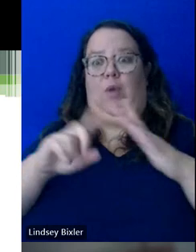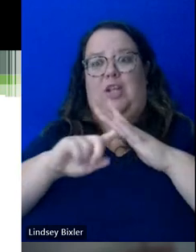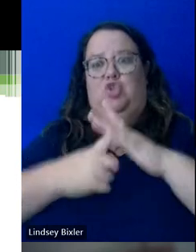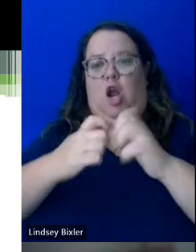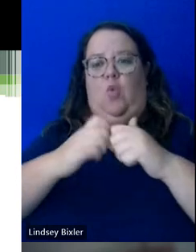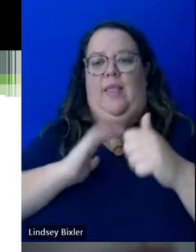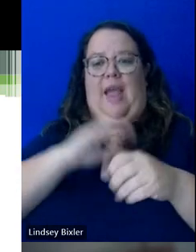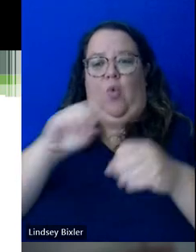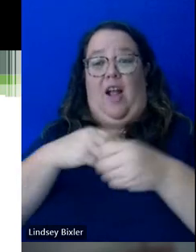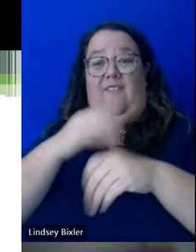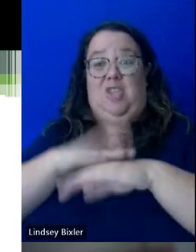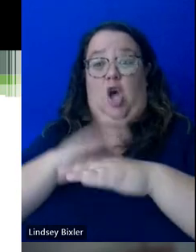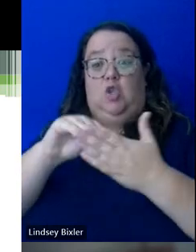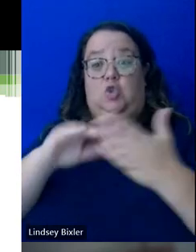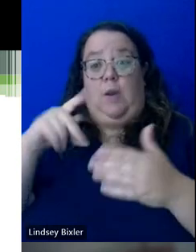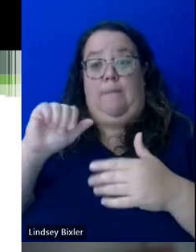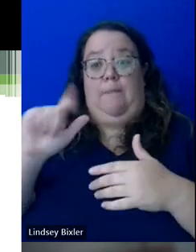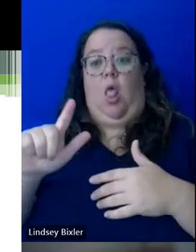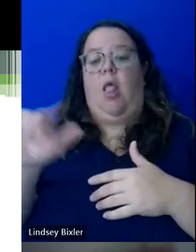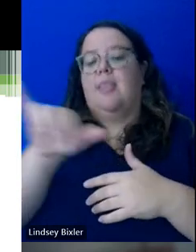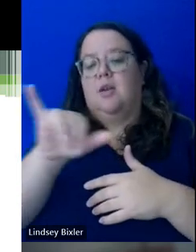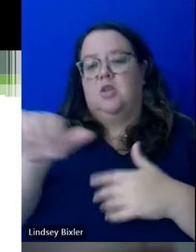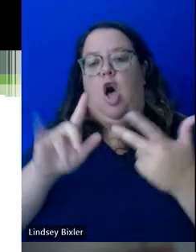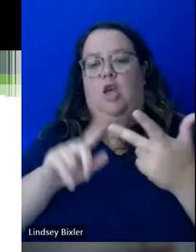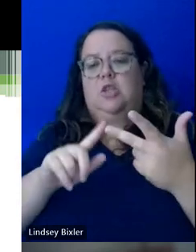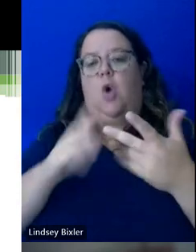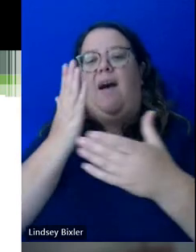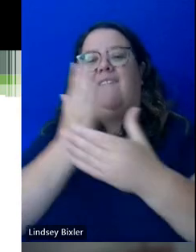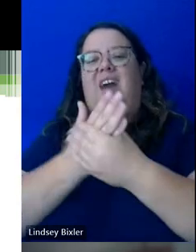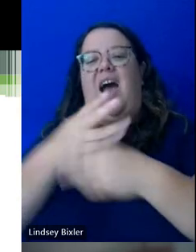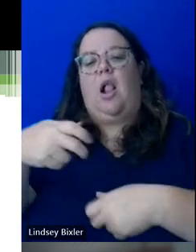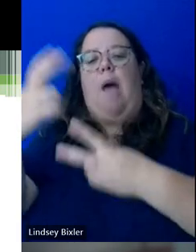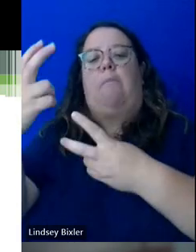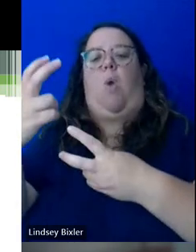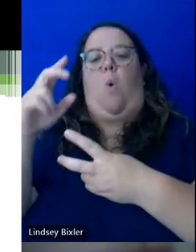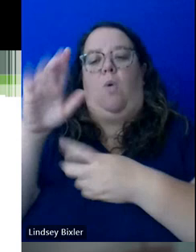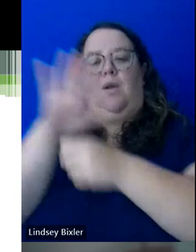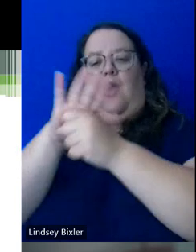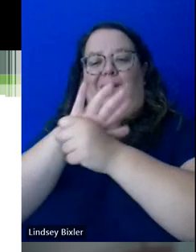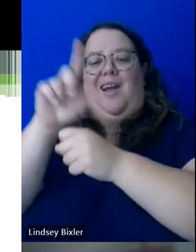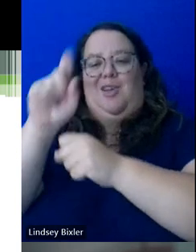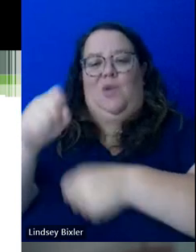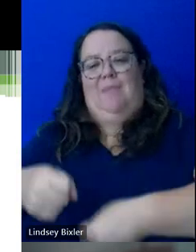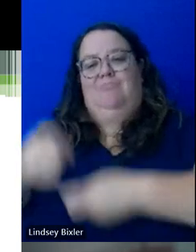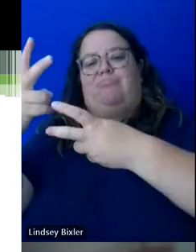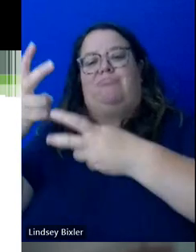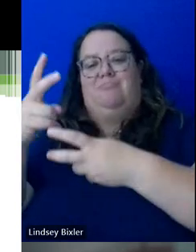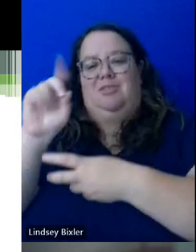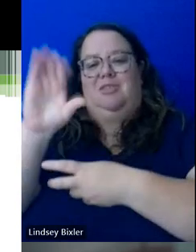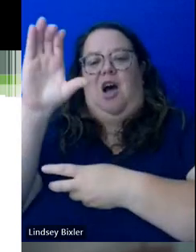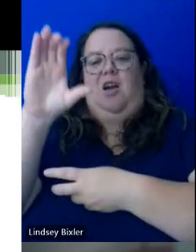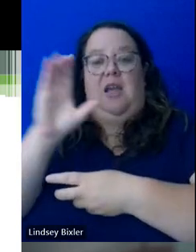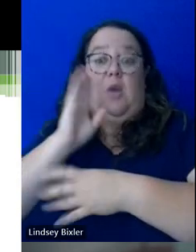the student portal, there is also a file upload that you can upload files, and it goes